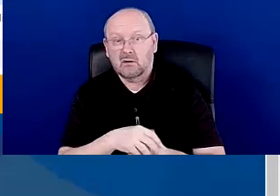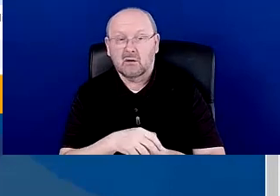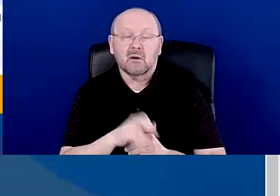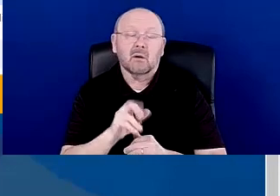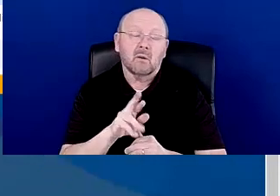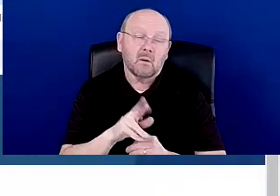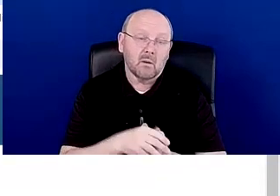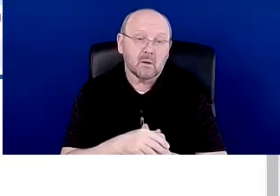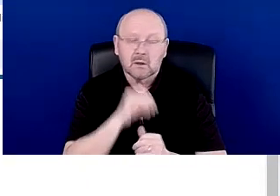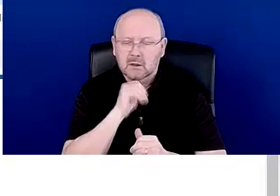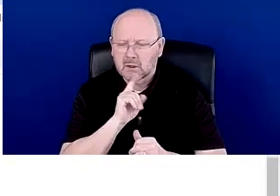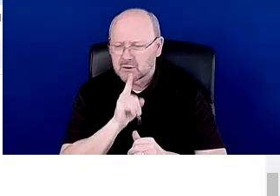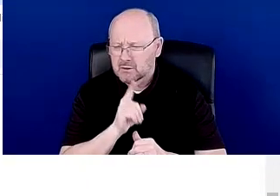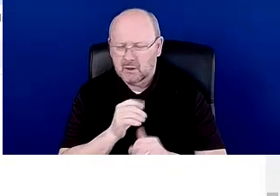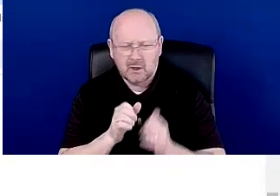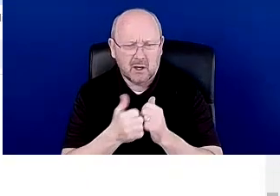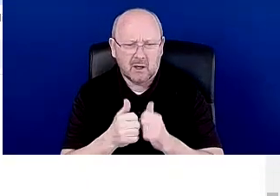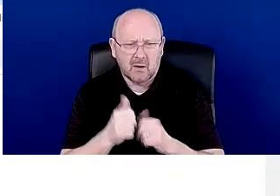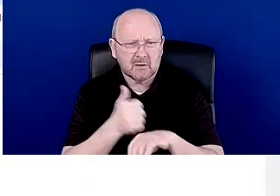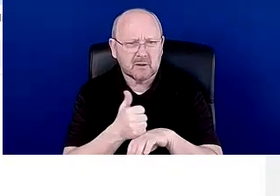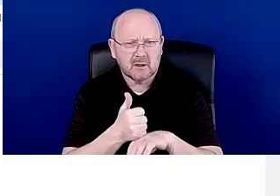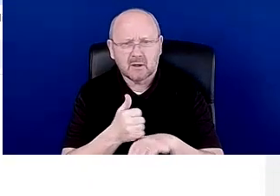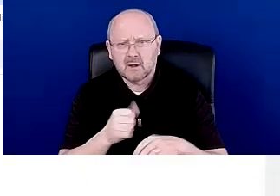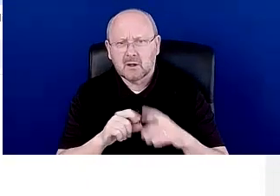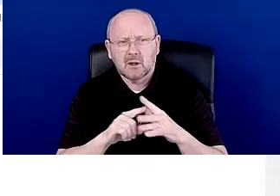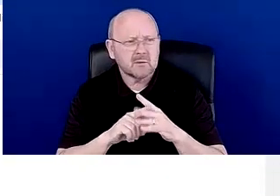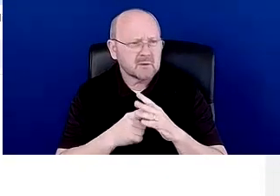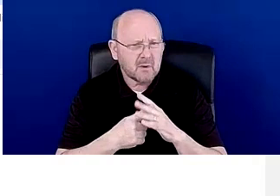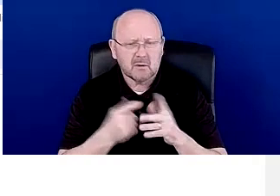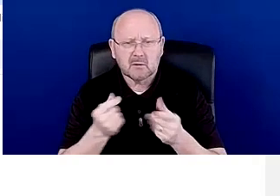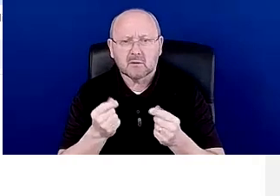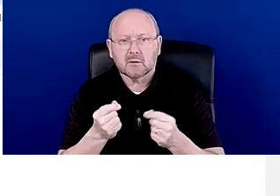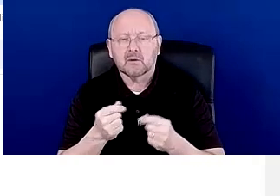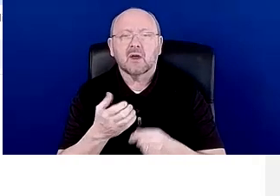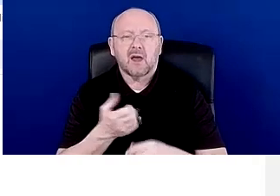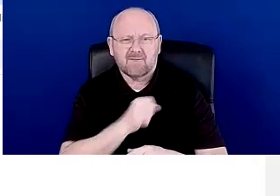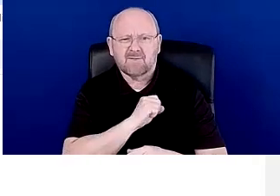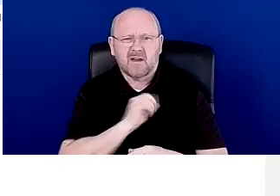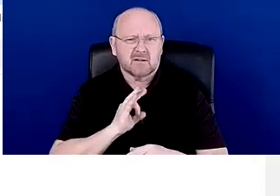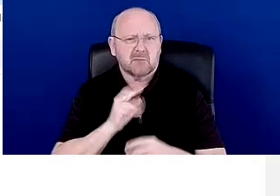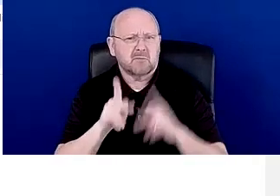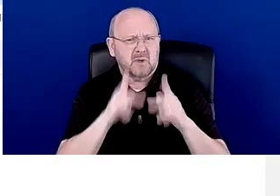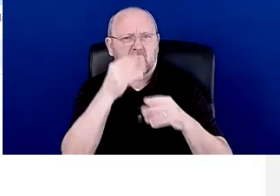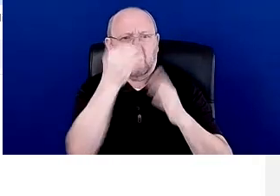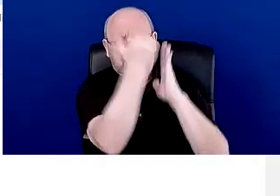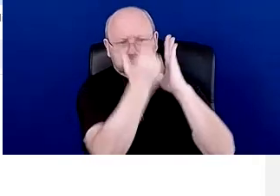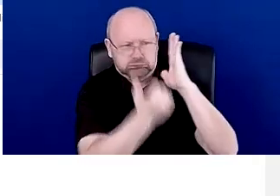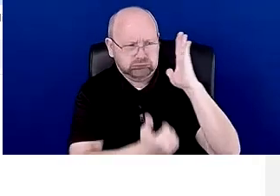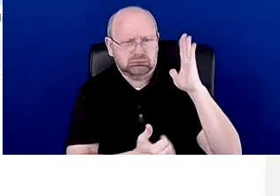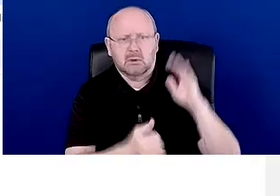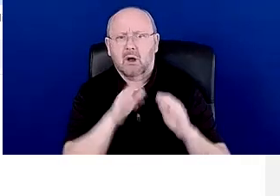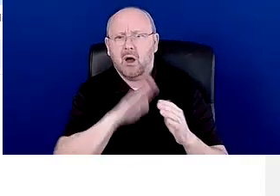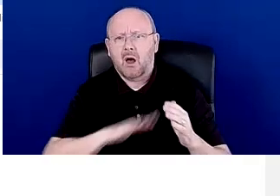um, you're not sure where to start, and you'd like a little more information about it. There are faculty leads from various California community colleges,